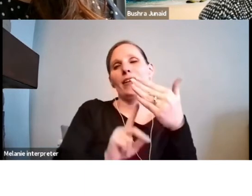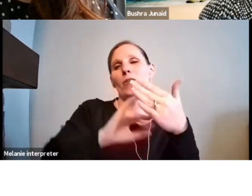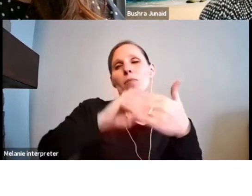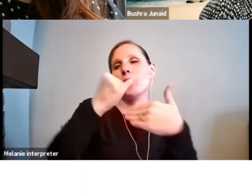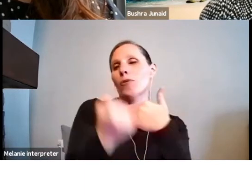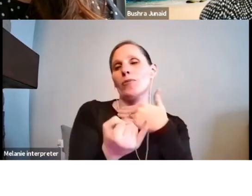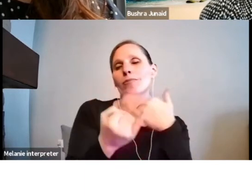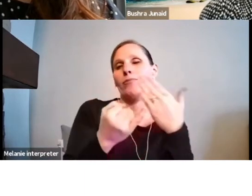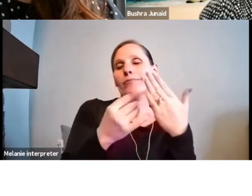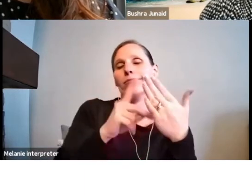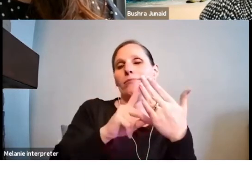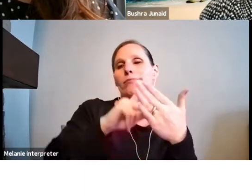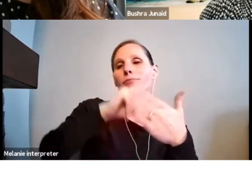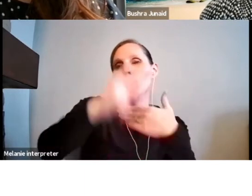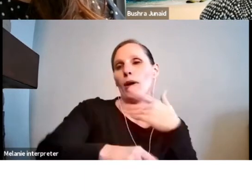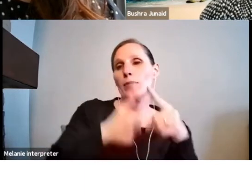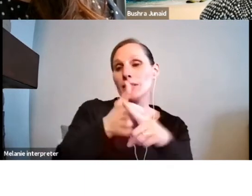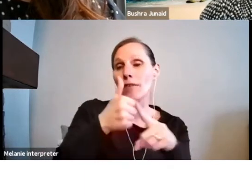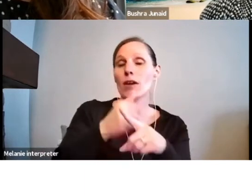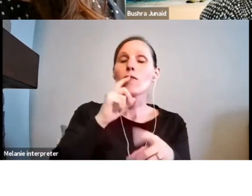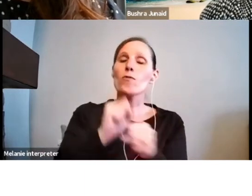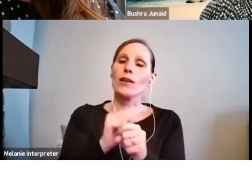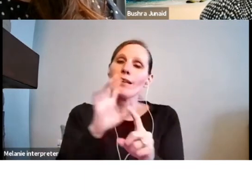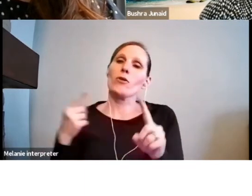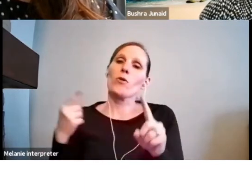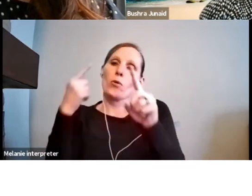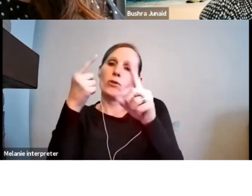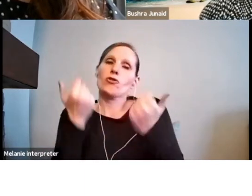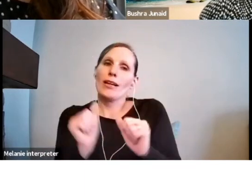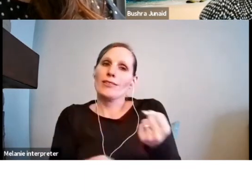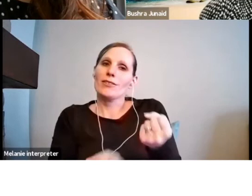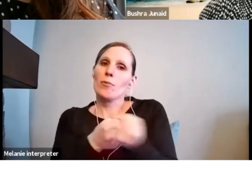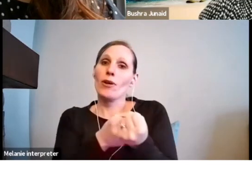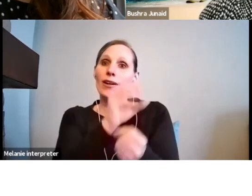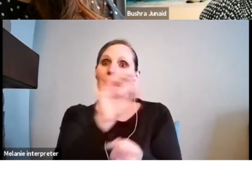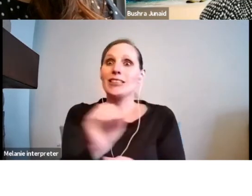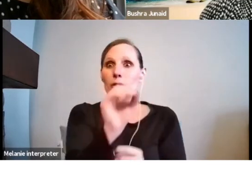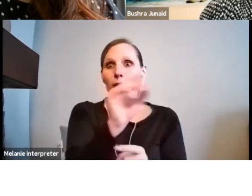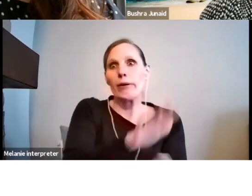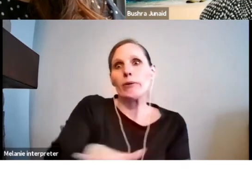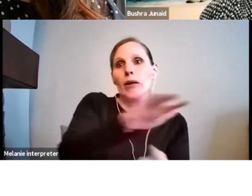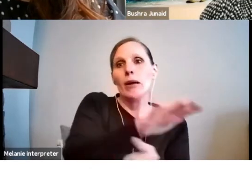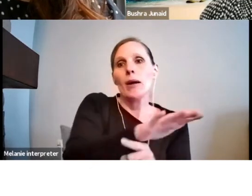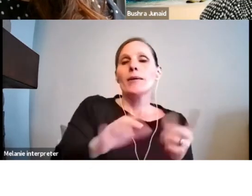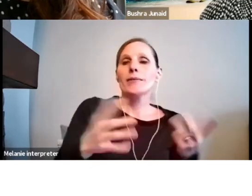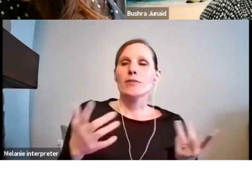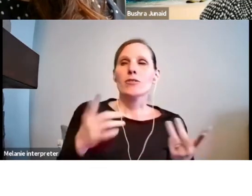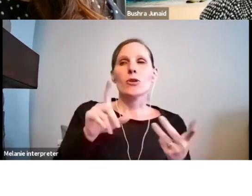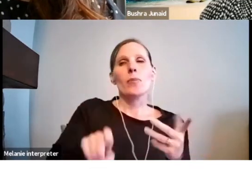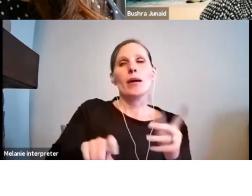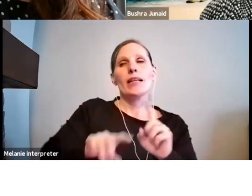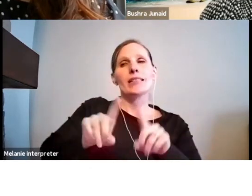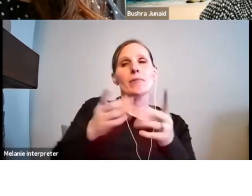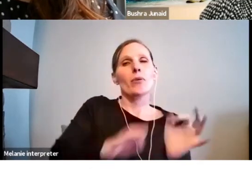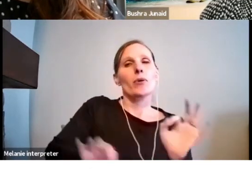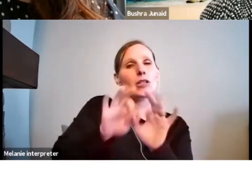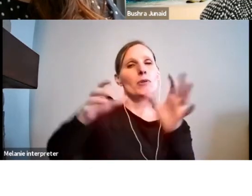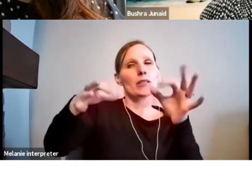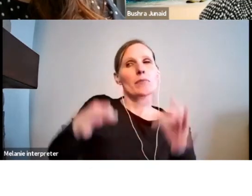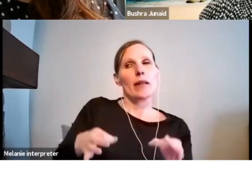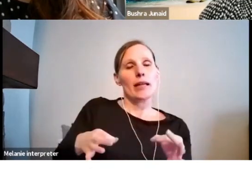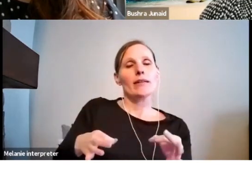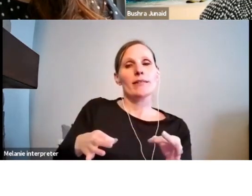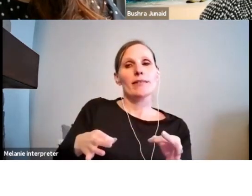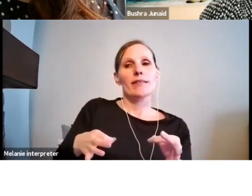mean, as the Ontario Arts Council, we want to support Ontario artists as much as possible. But so just explain the context in your application